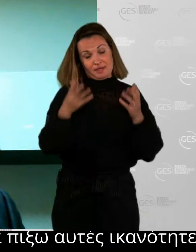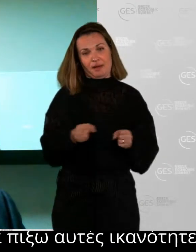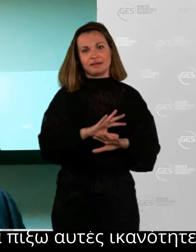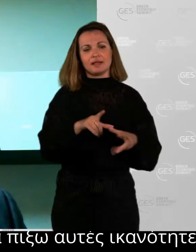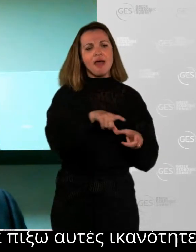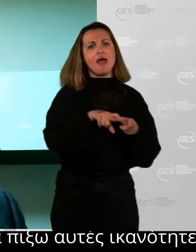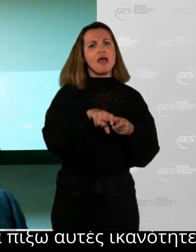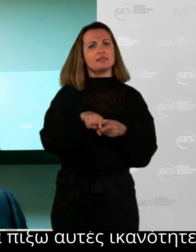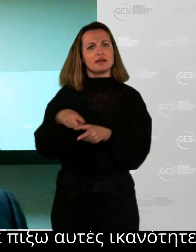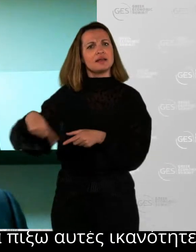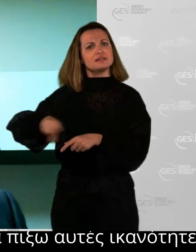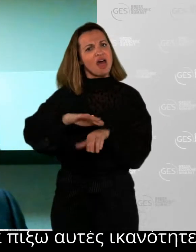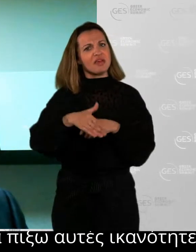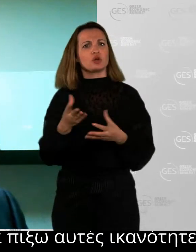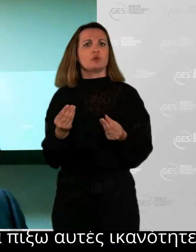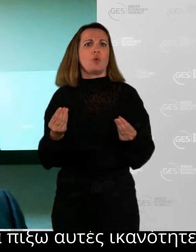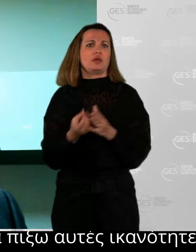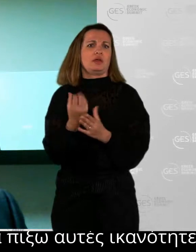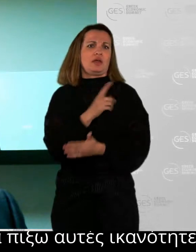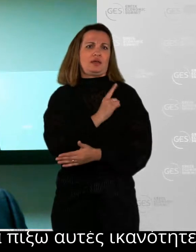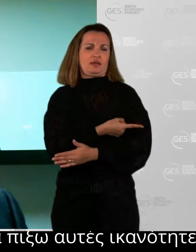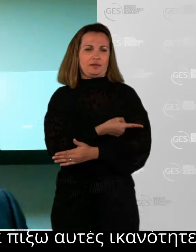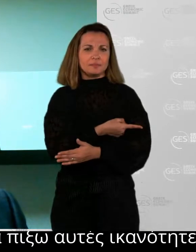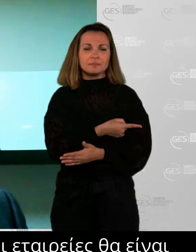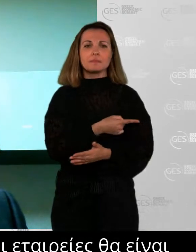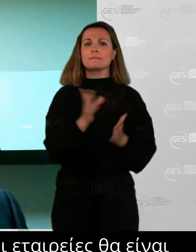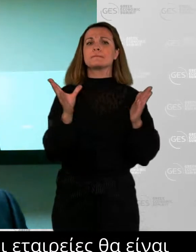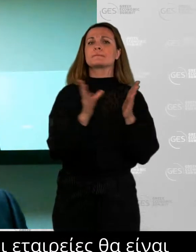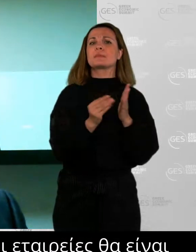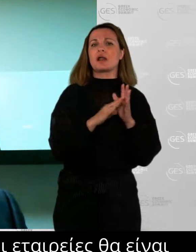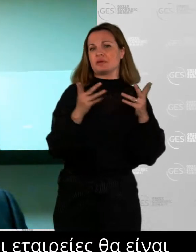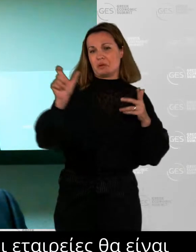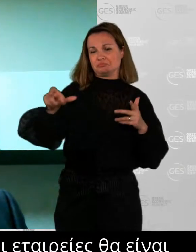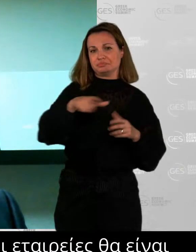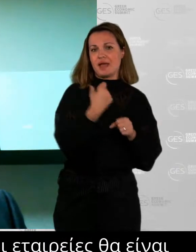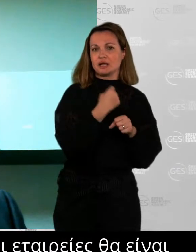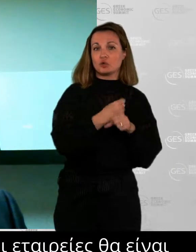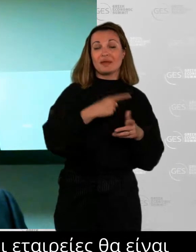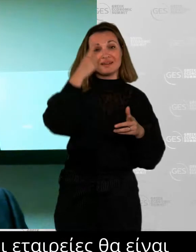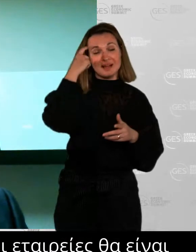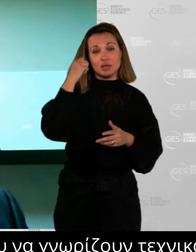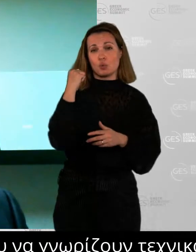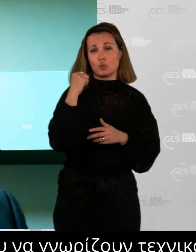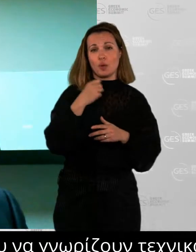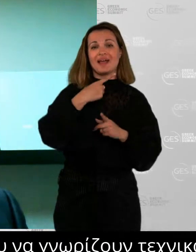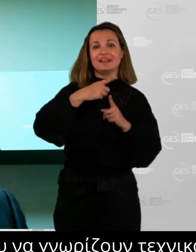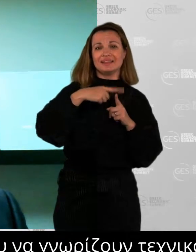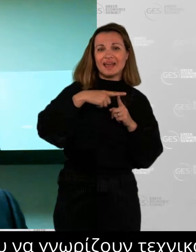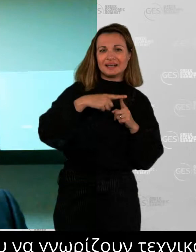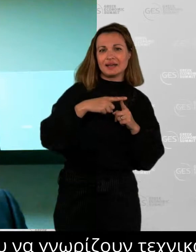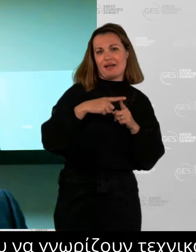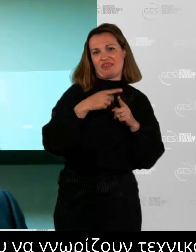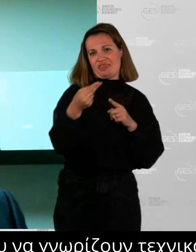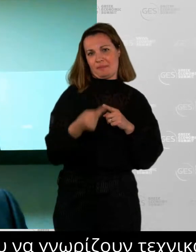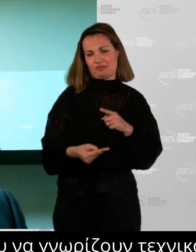certain degree of tech savviness, a certain degree of complex systems thinking, a certain degree of storytelling and